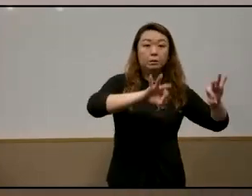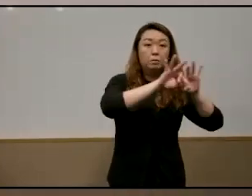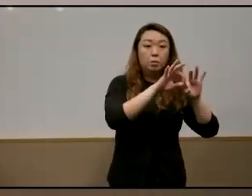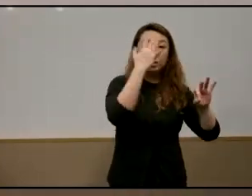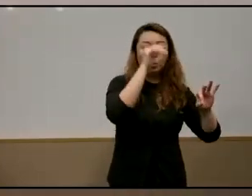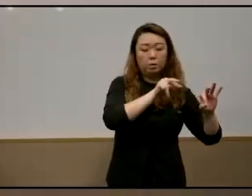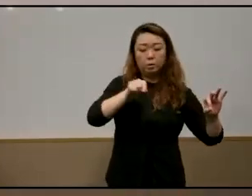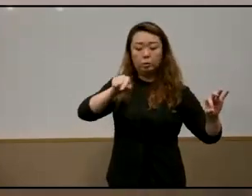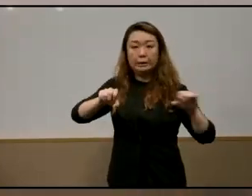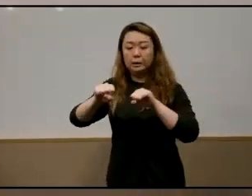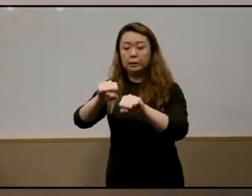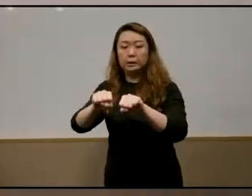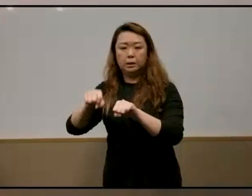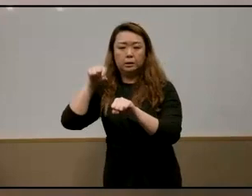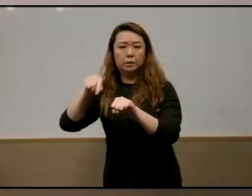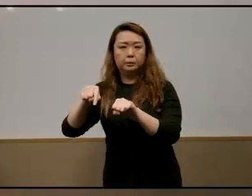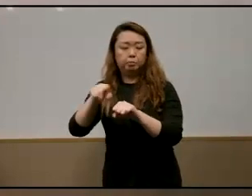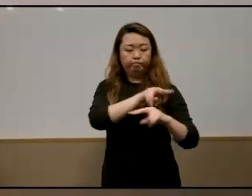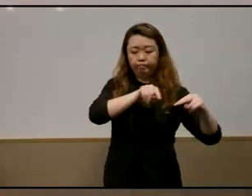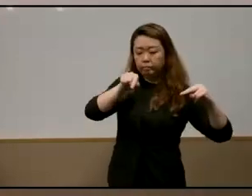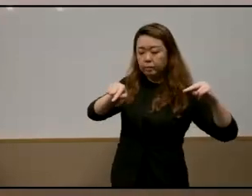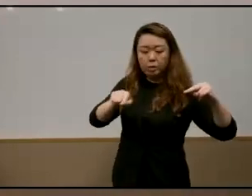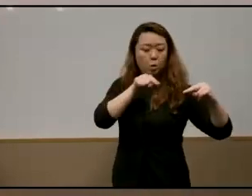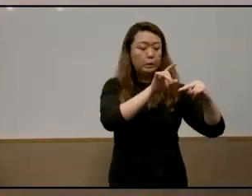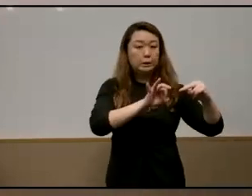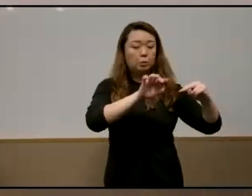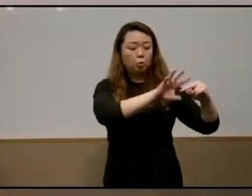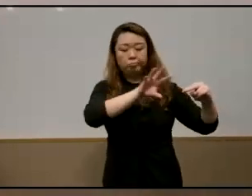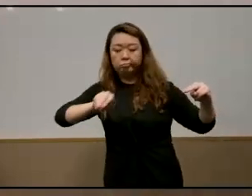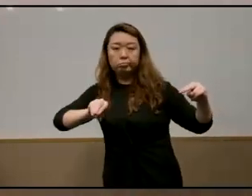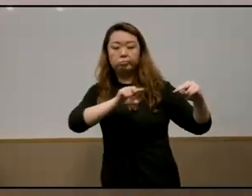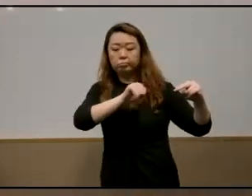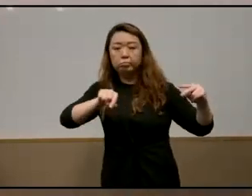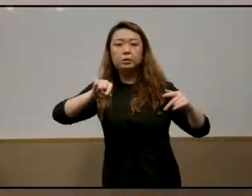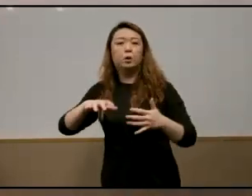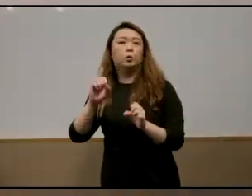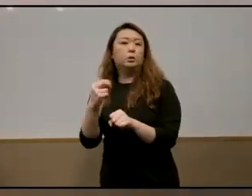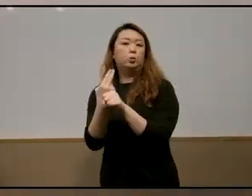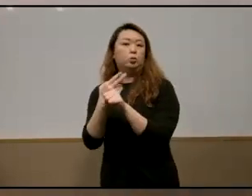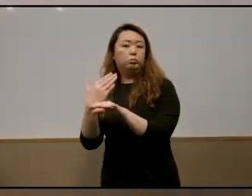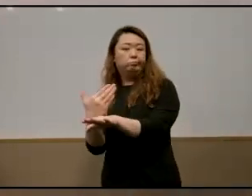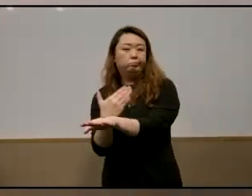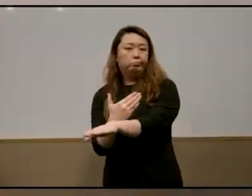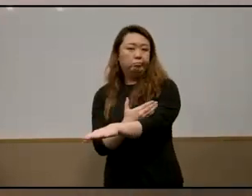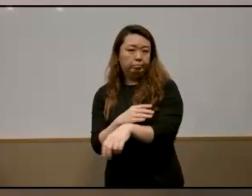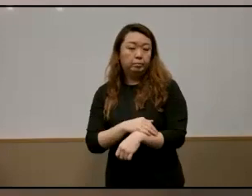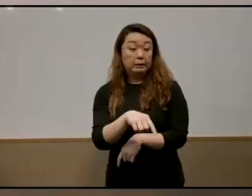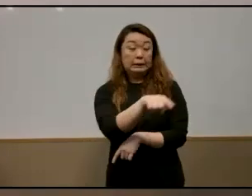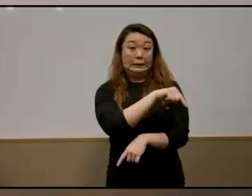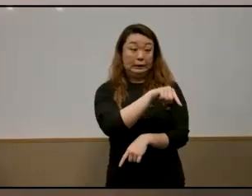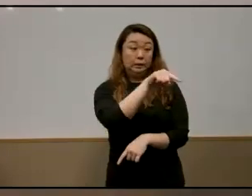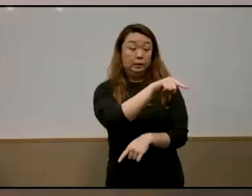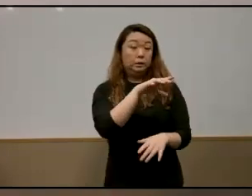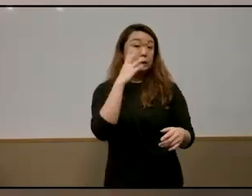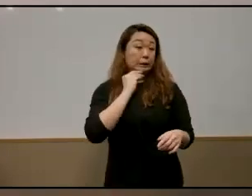understand the system and how they interact with the system and also their perspectives can push us to reframe the way we think